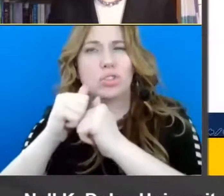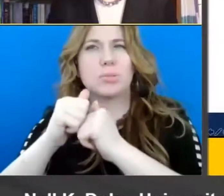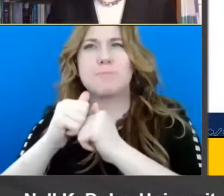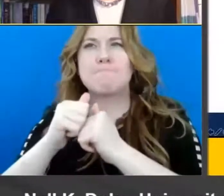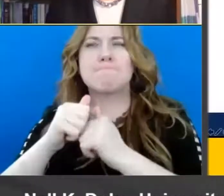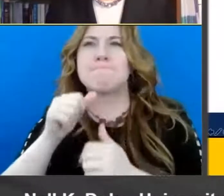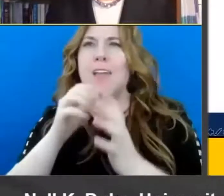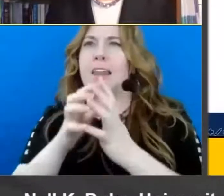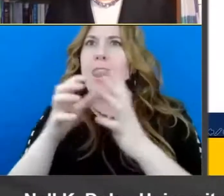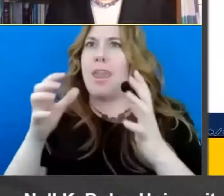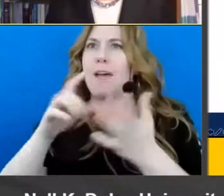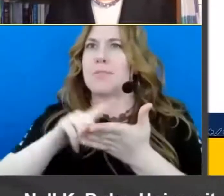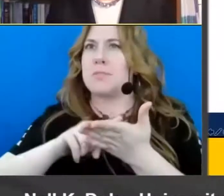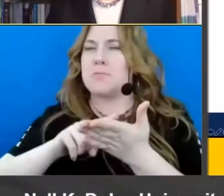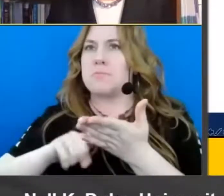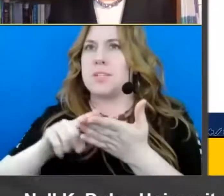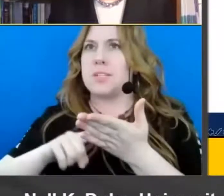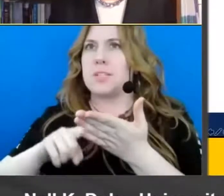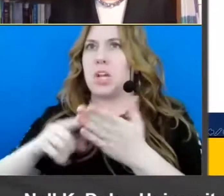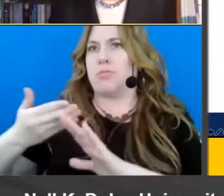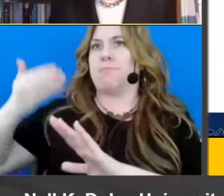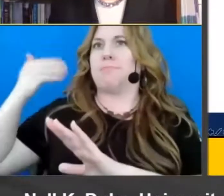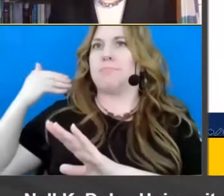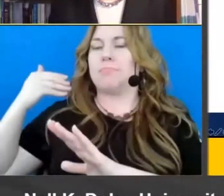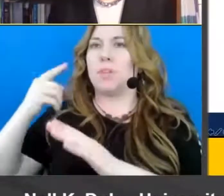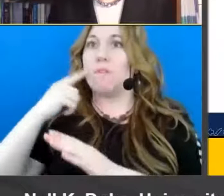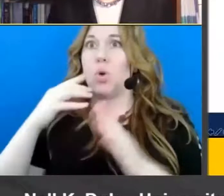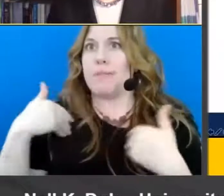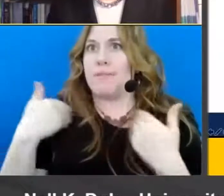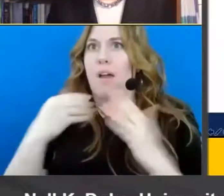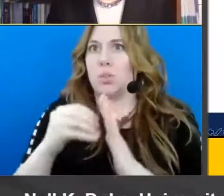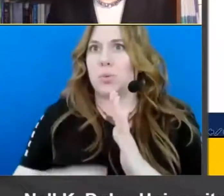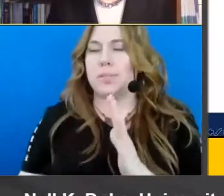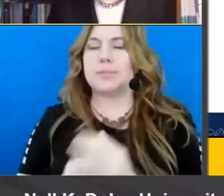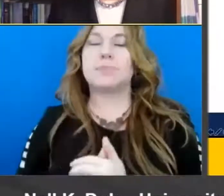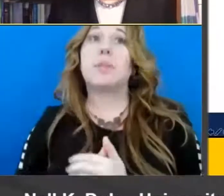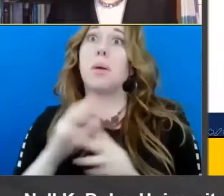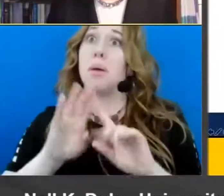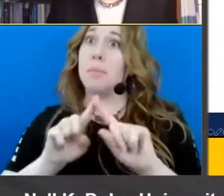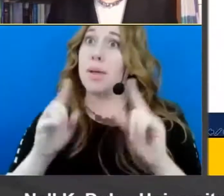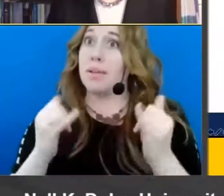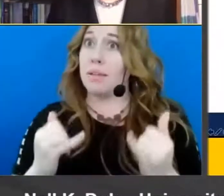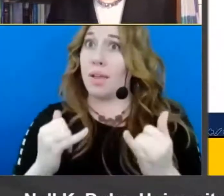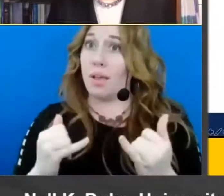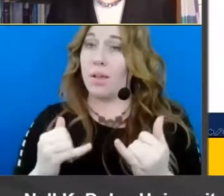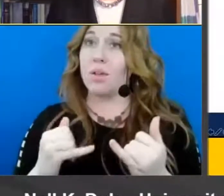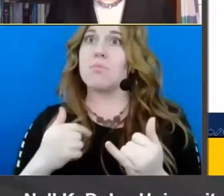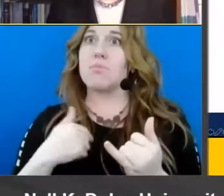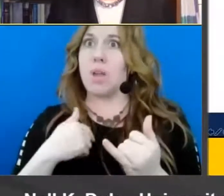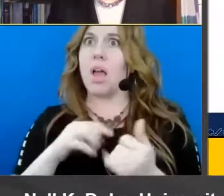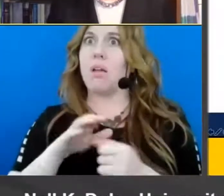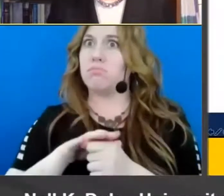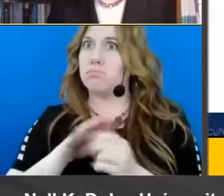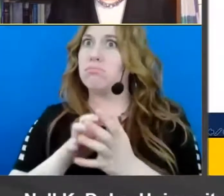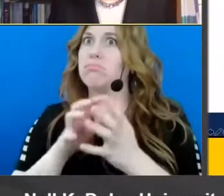as much attention in the early work particularly with younger um students but now we have a considerable body of research